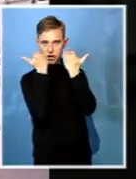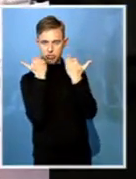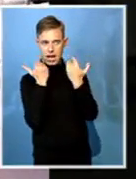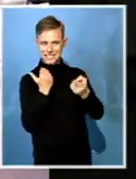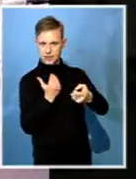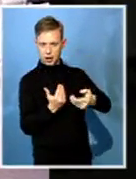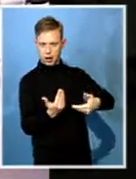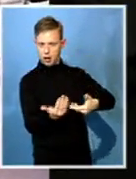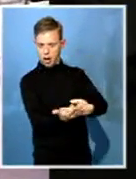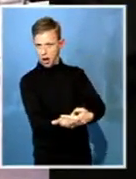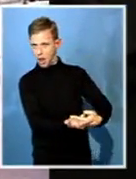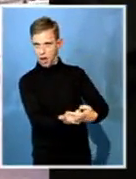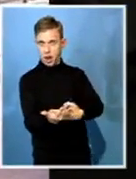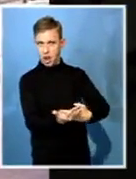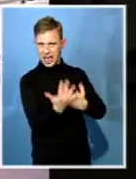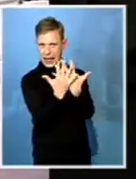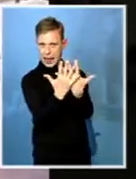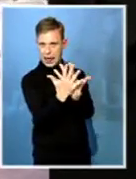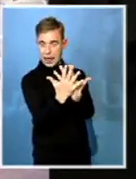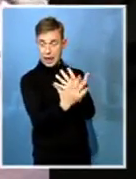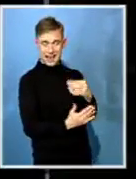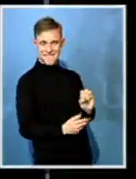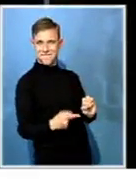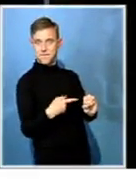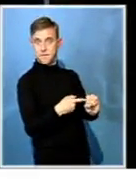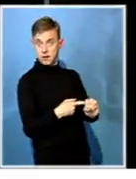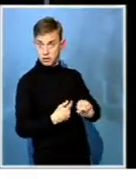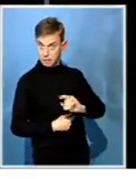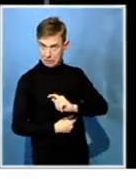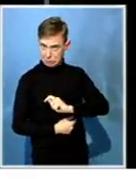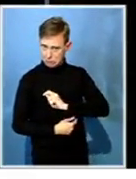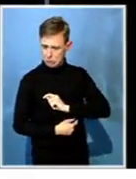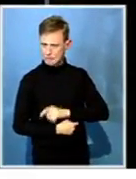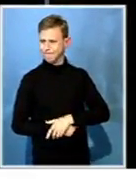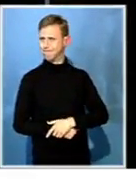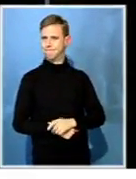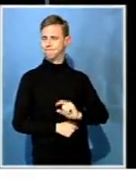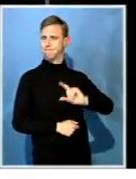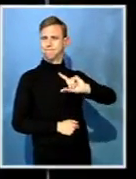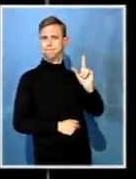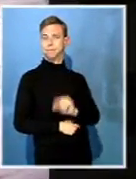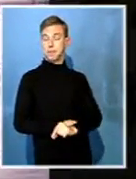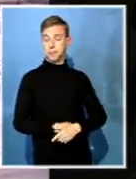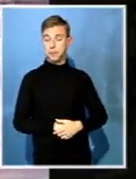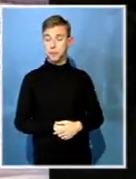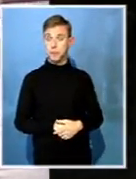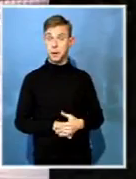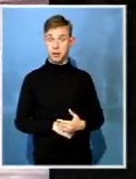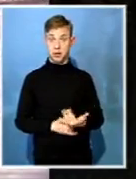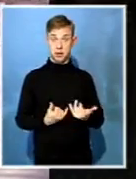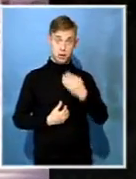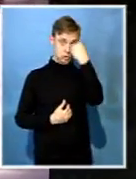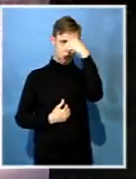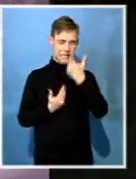Time used this document to rule Timol's death as suicide. The